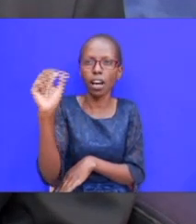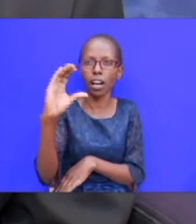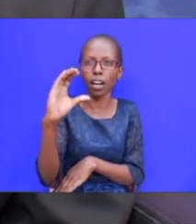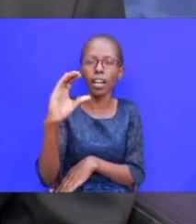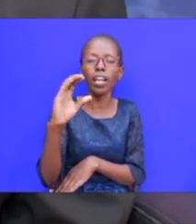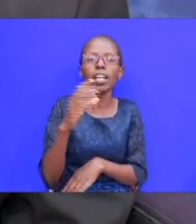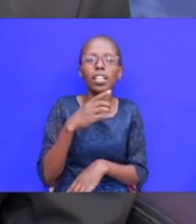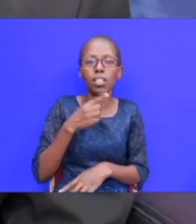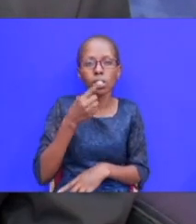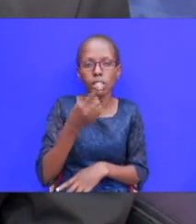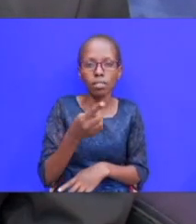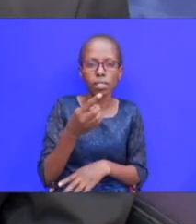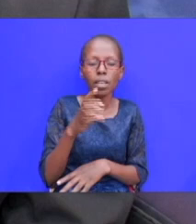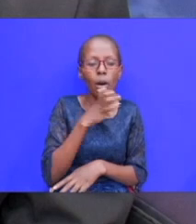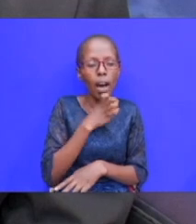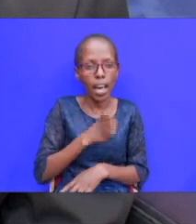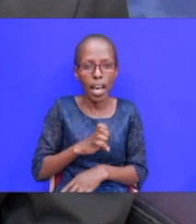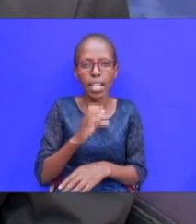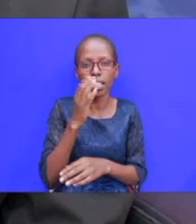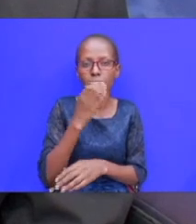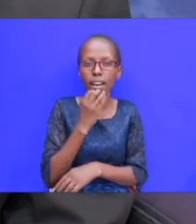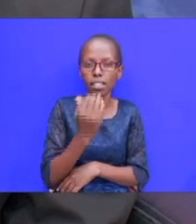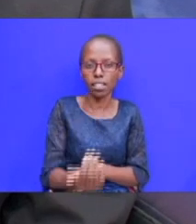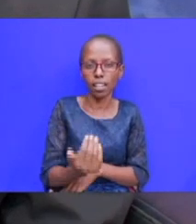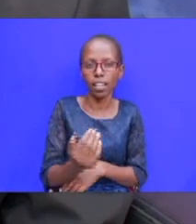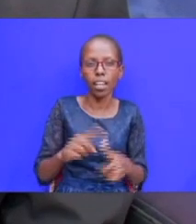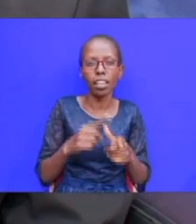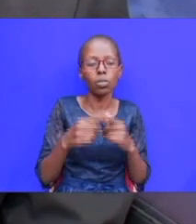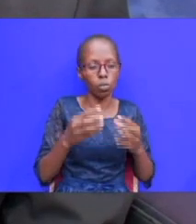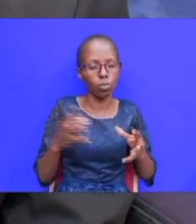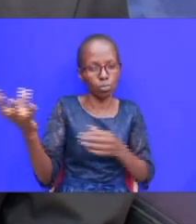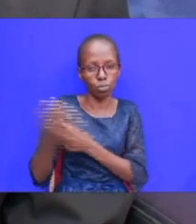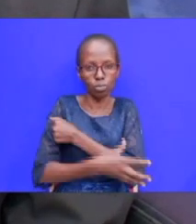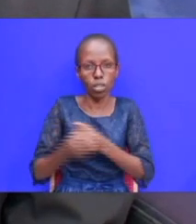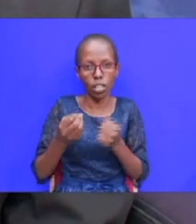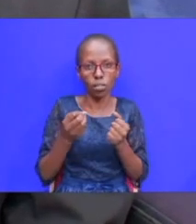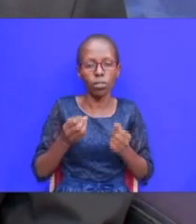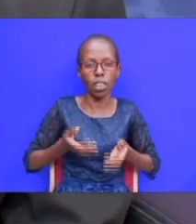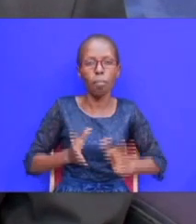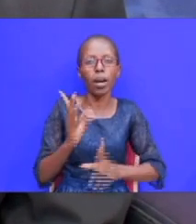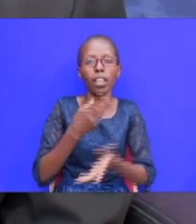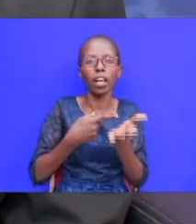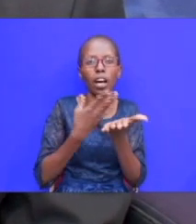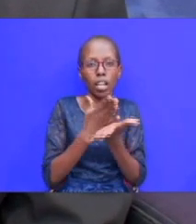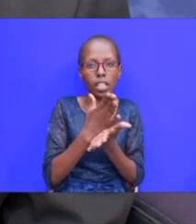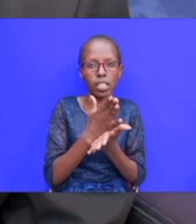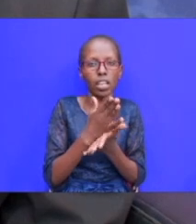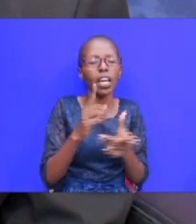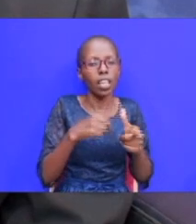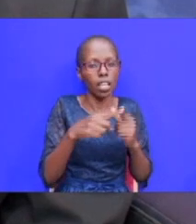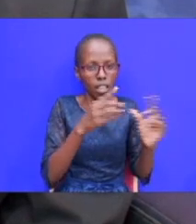your elder son and then he stole the birthright fast forward they